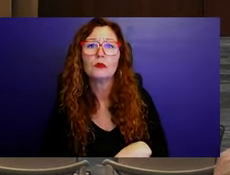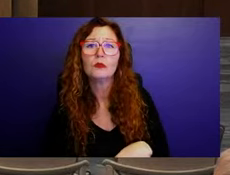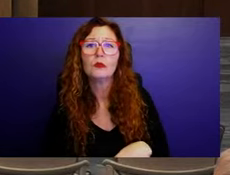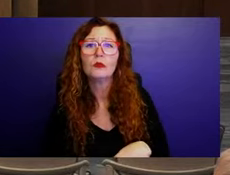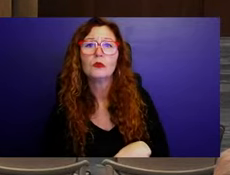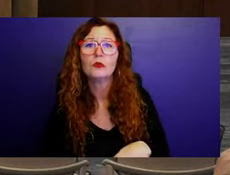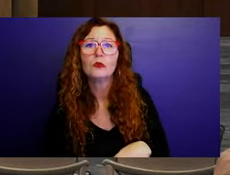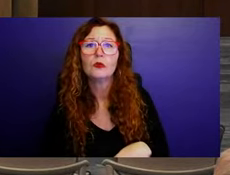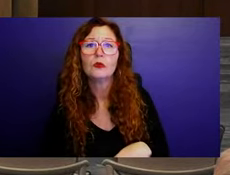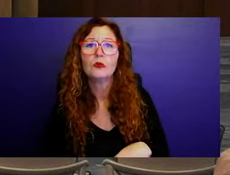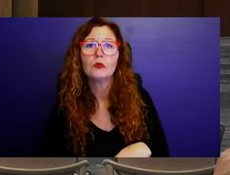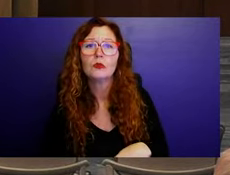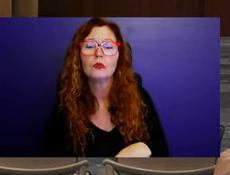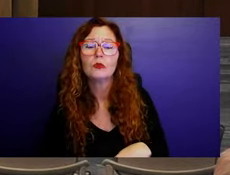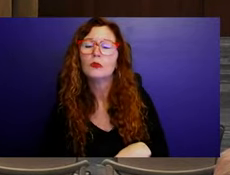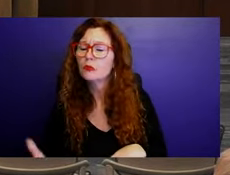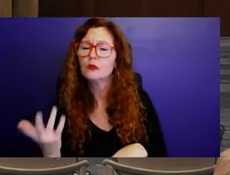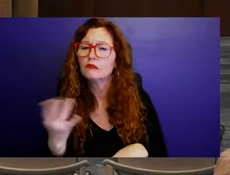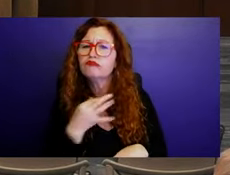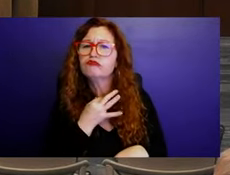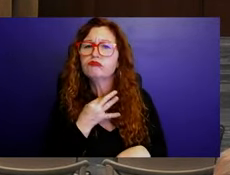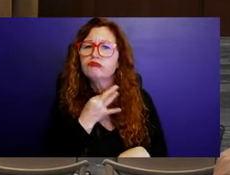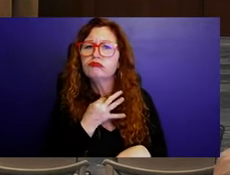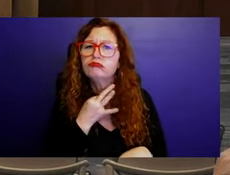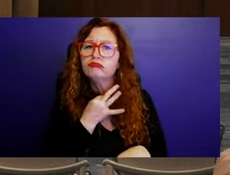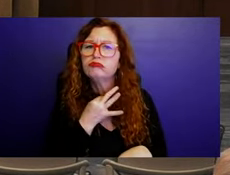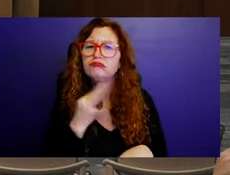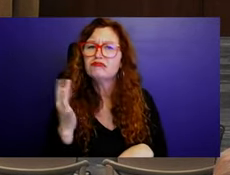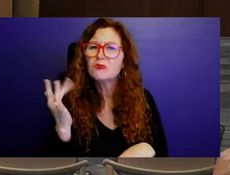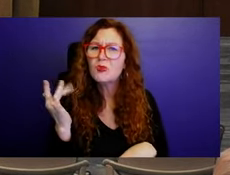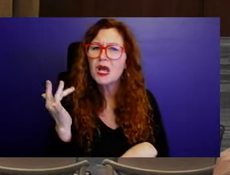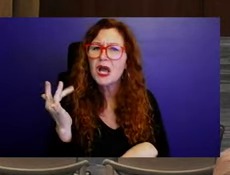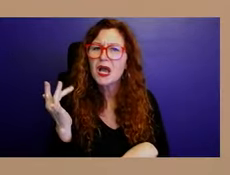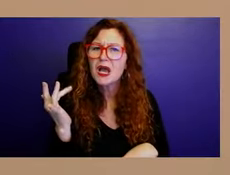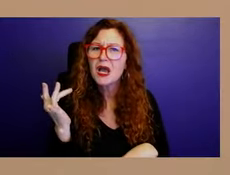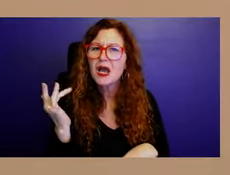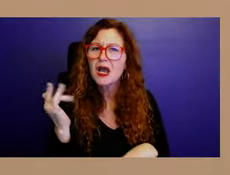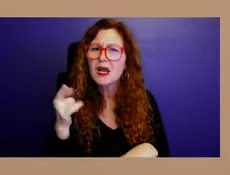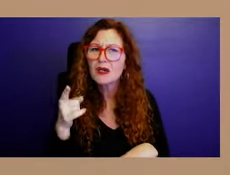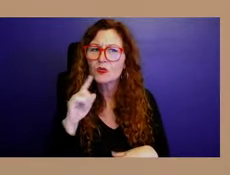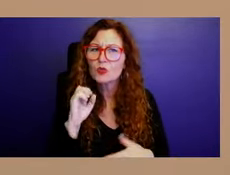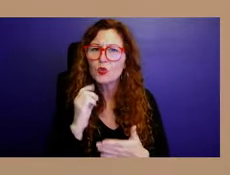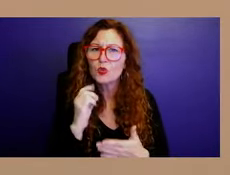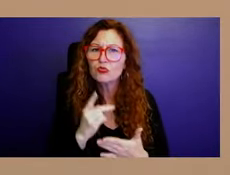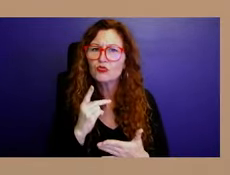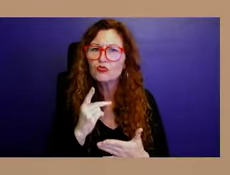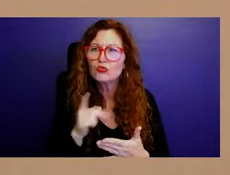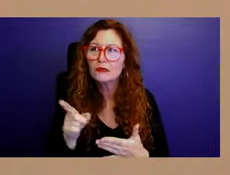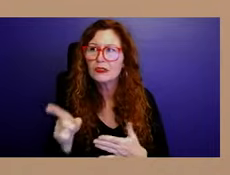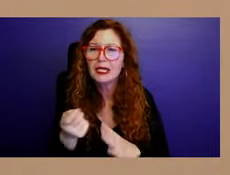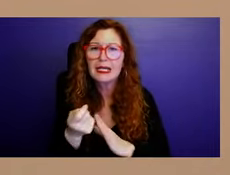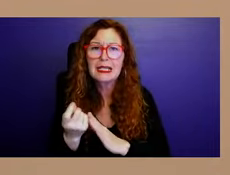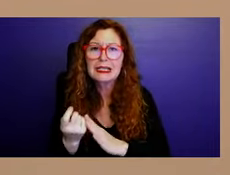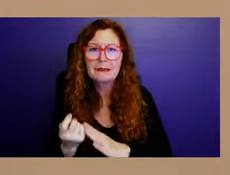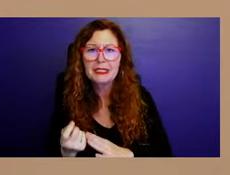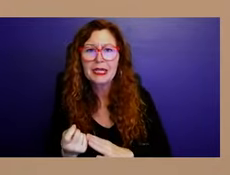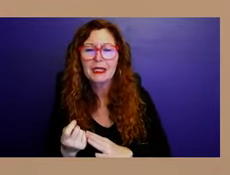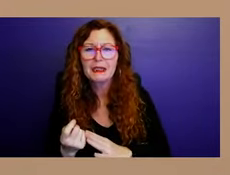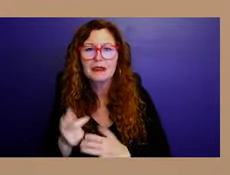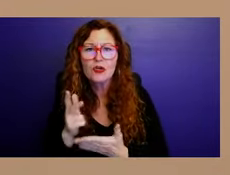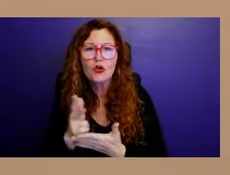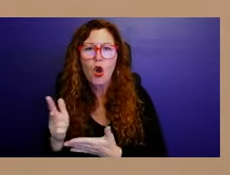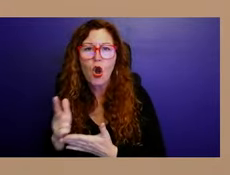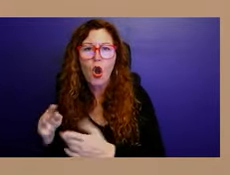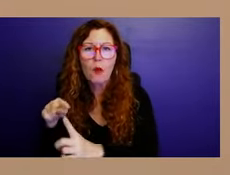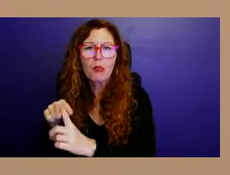you recommending the approval of eliminating those, right? And I just, just, can you give me a little more background as to